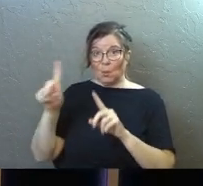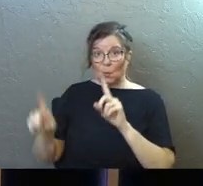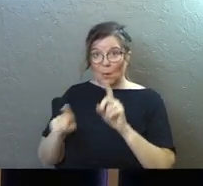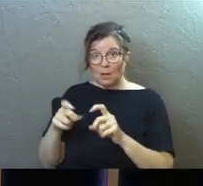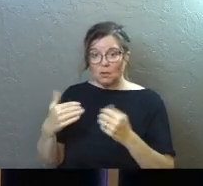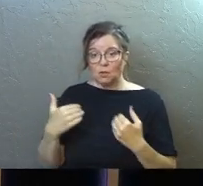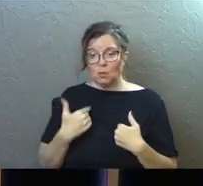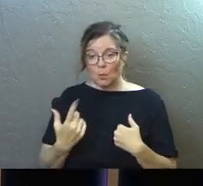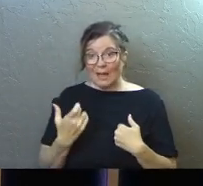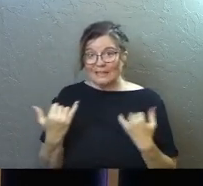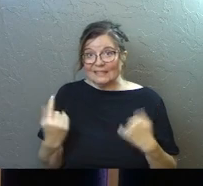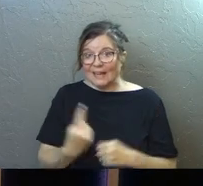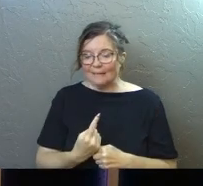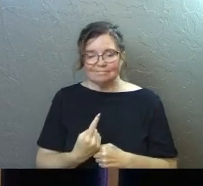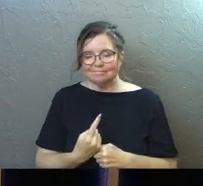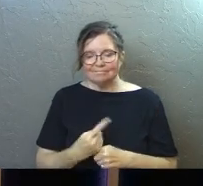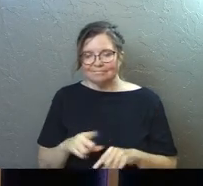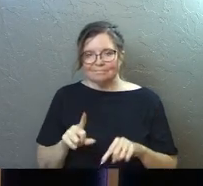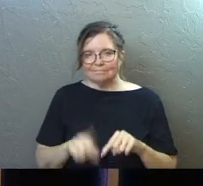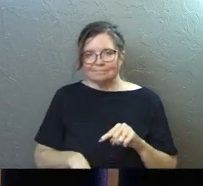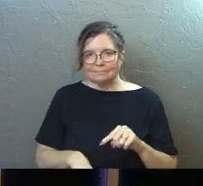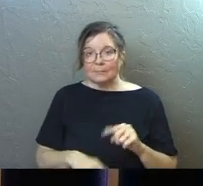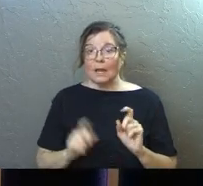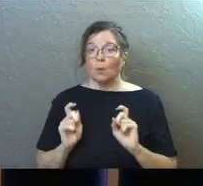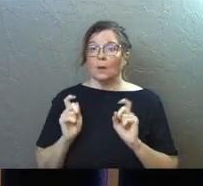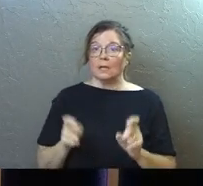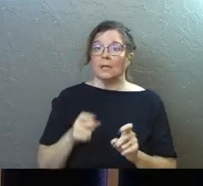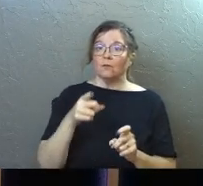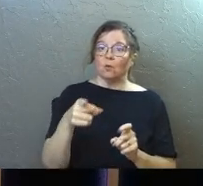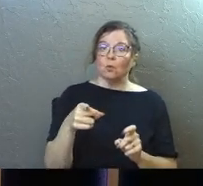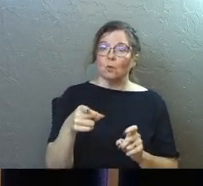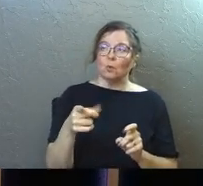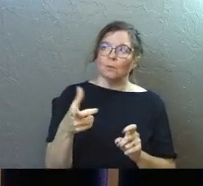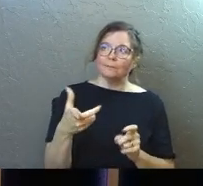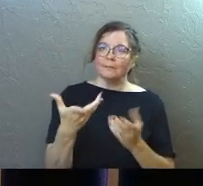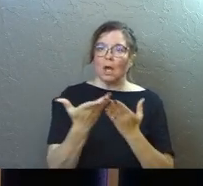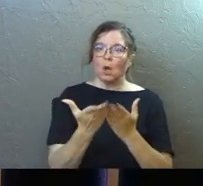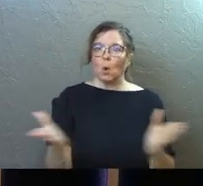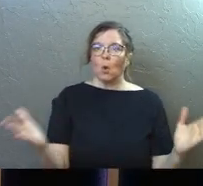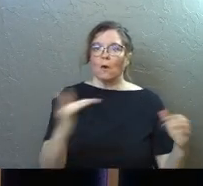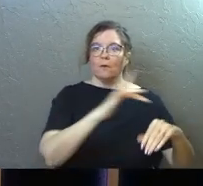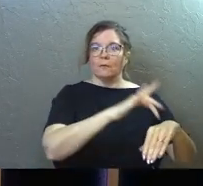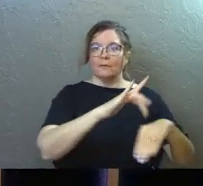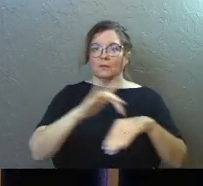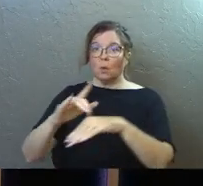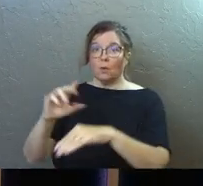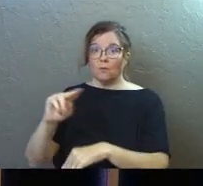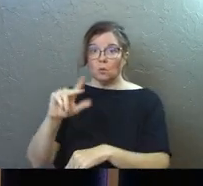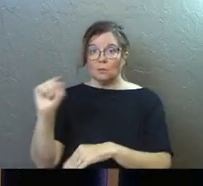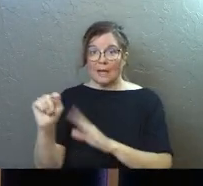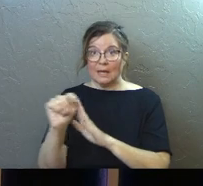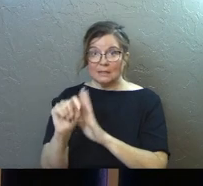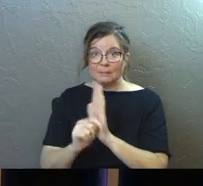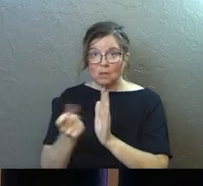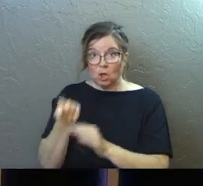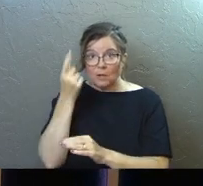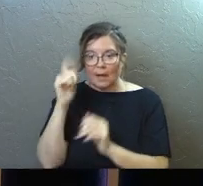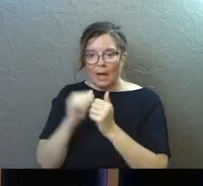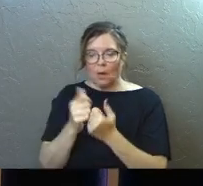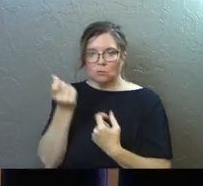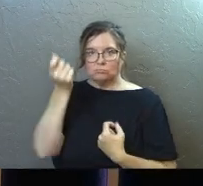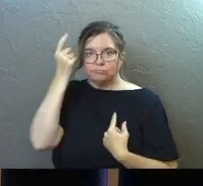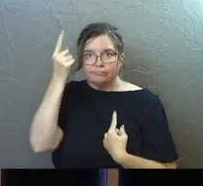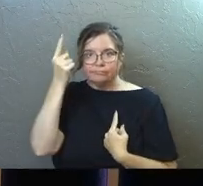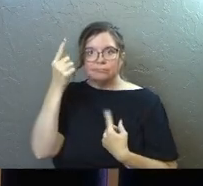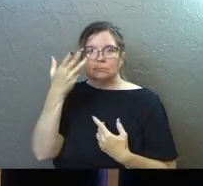questions that you guys asked today, what I want to do is I want to give you kind of an overview of the New Testament understanding of how to hear